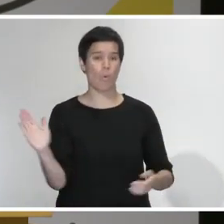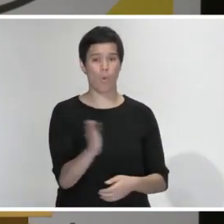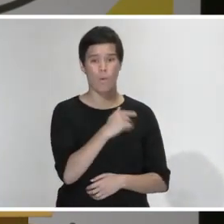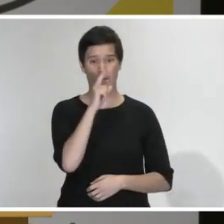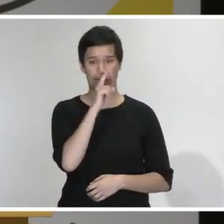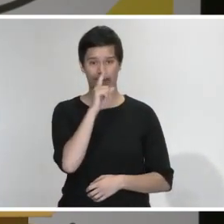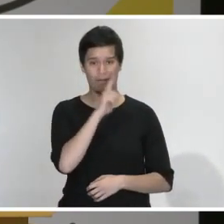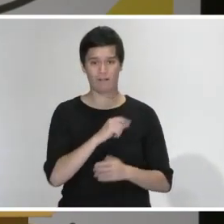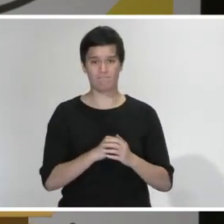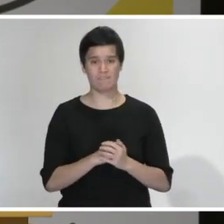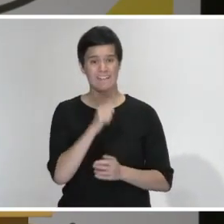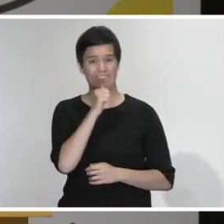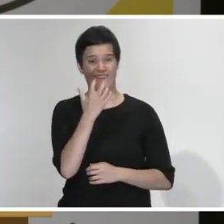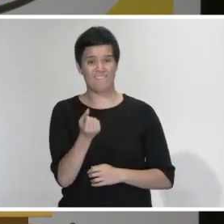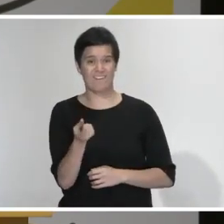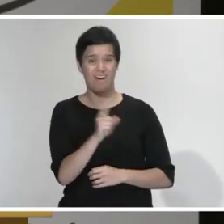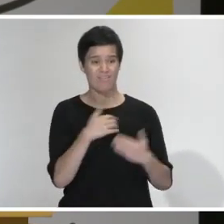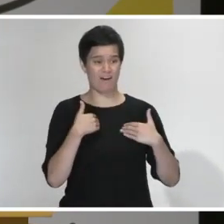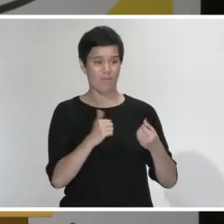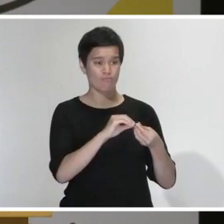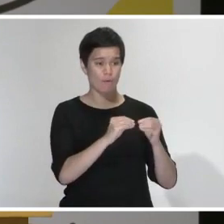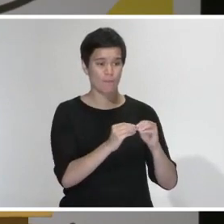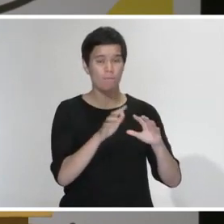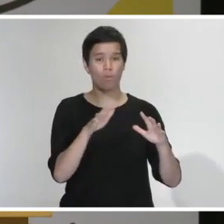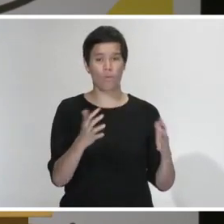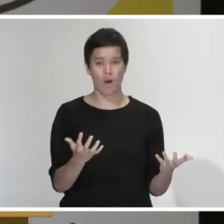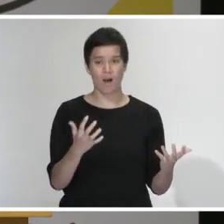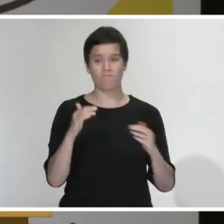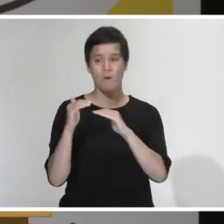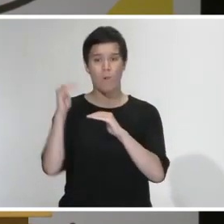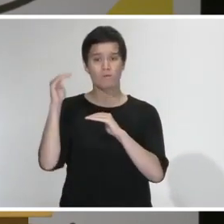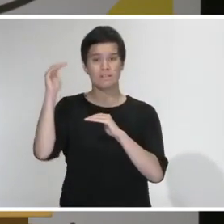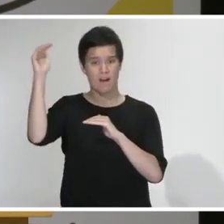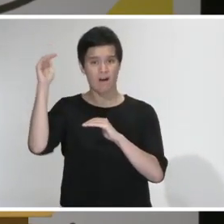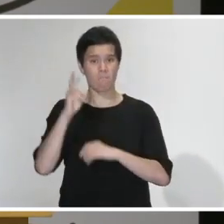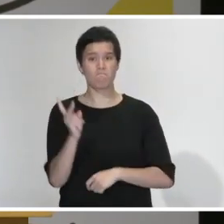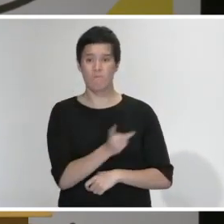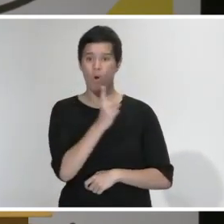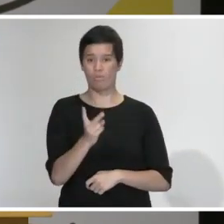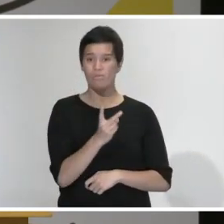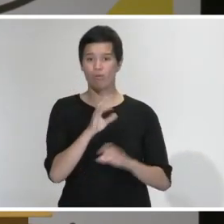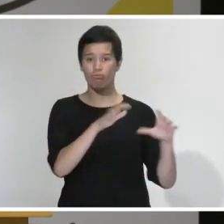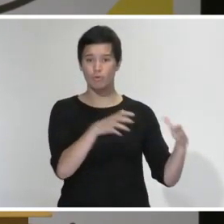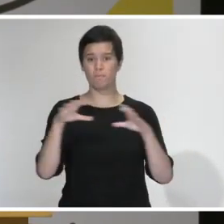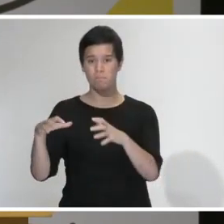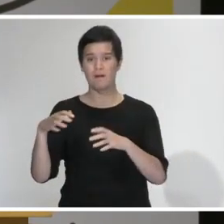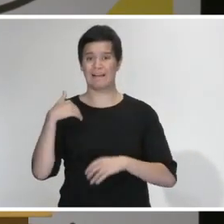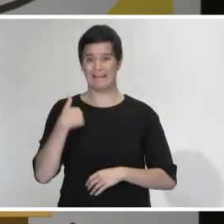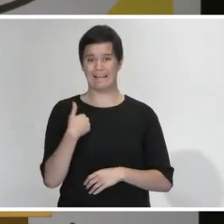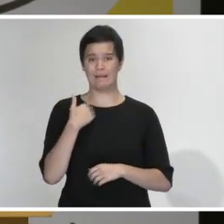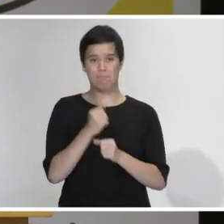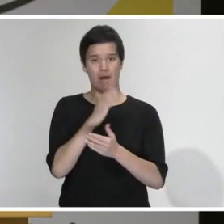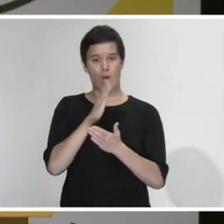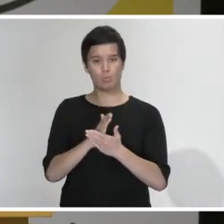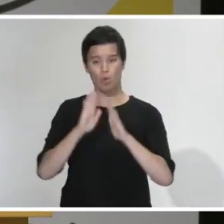age or an underlying condition, and it's a mix of the two, they should be making sure they are staying at home and staying isolated. That's the best